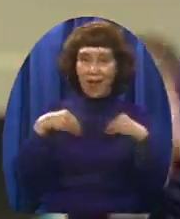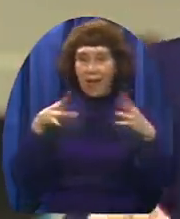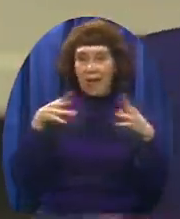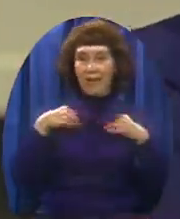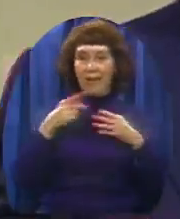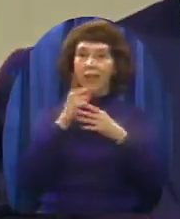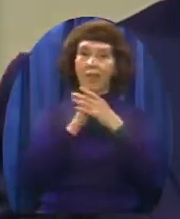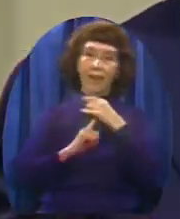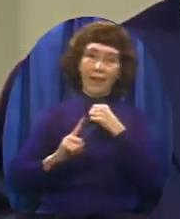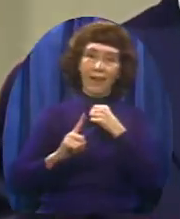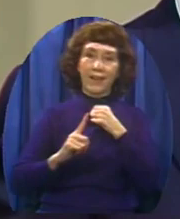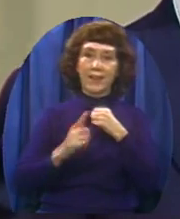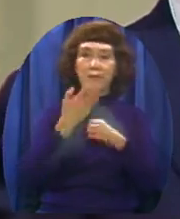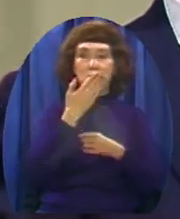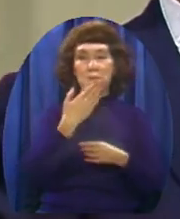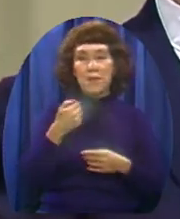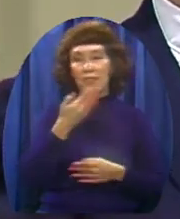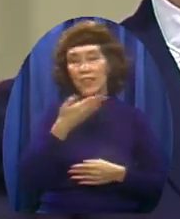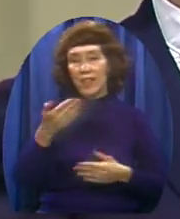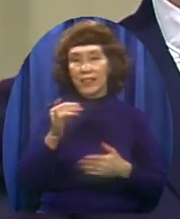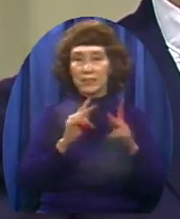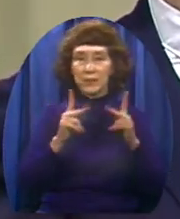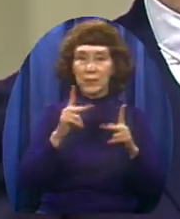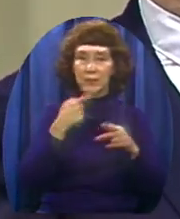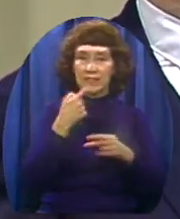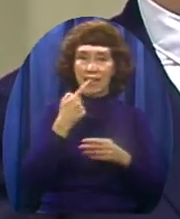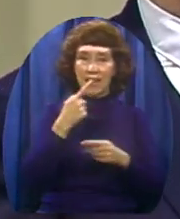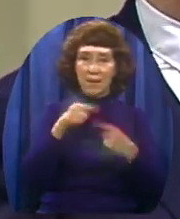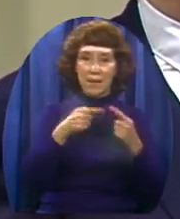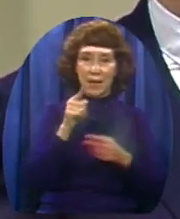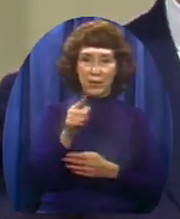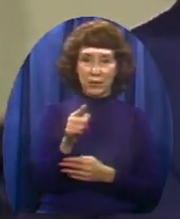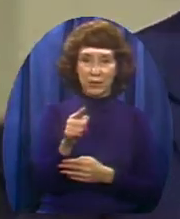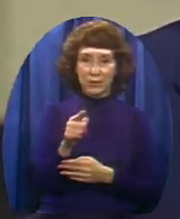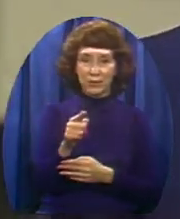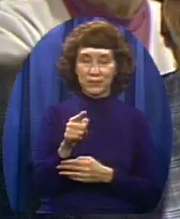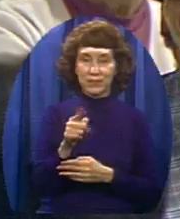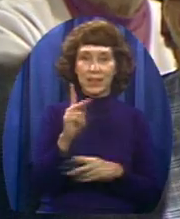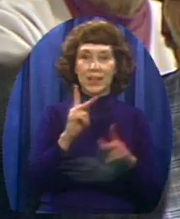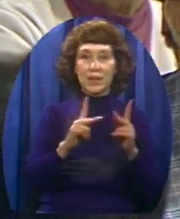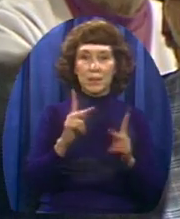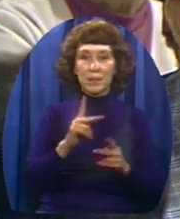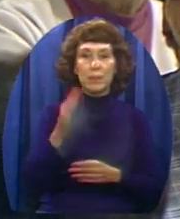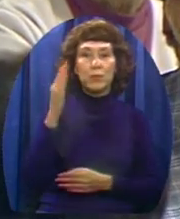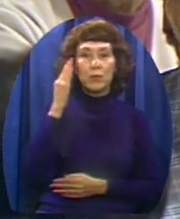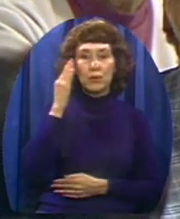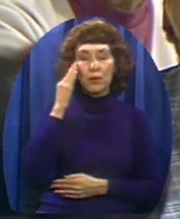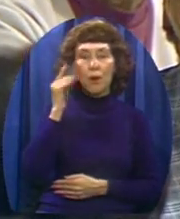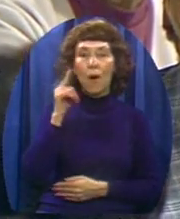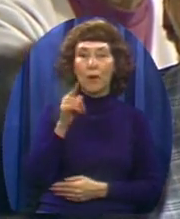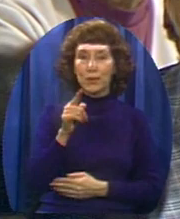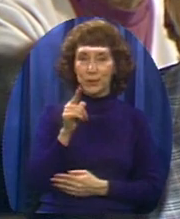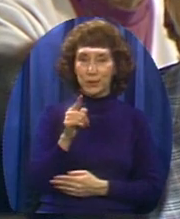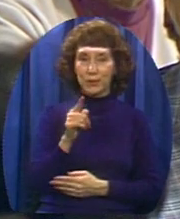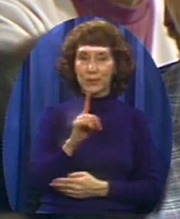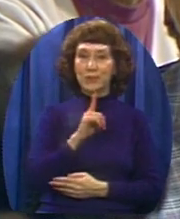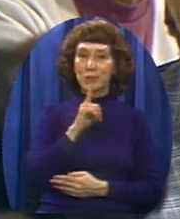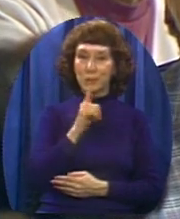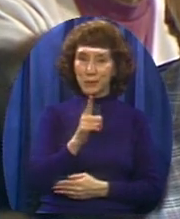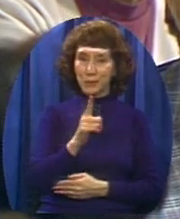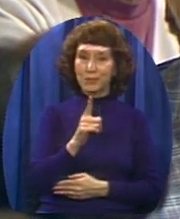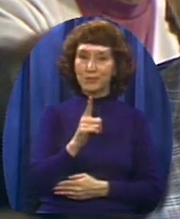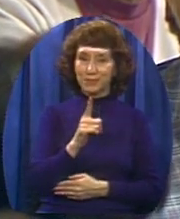all know you They knew you before you had the letters behind your name That PhD, you know, it's just like the little